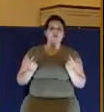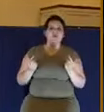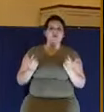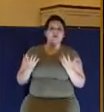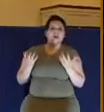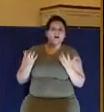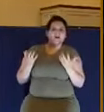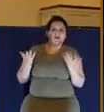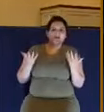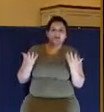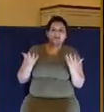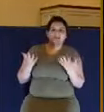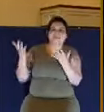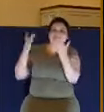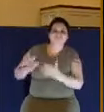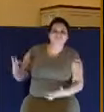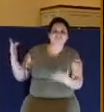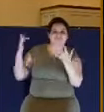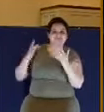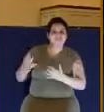of? I want a lot of mercy.